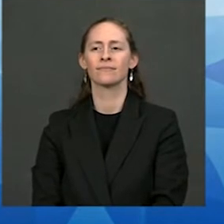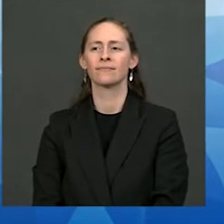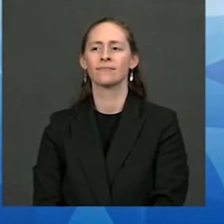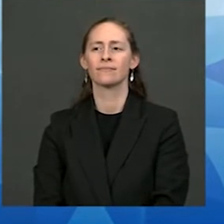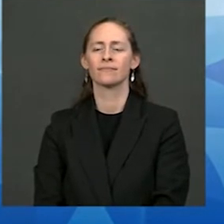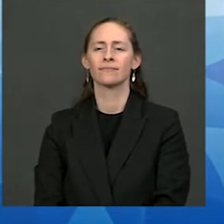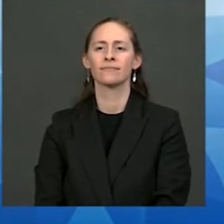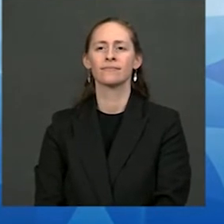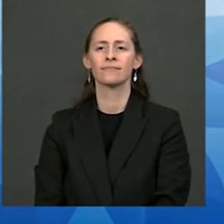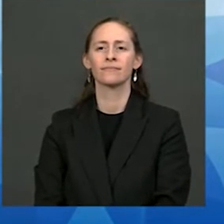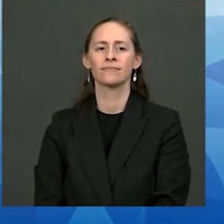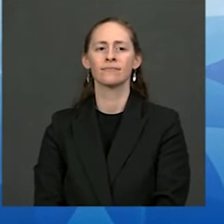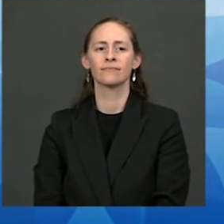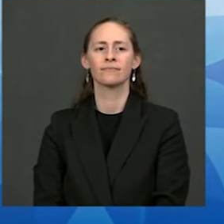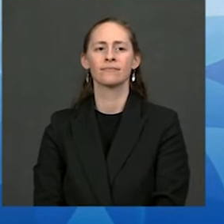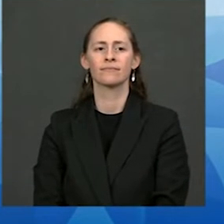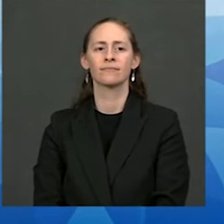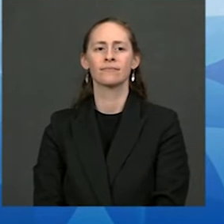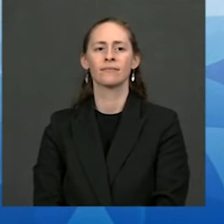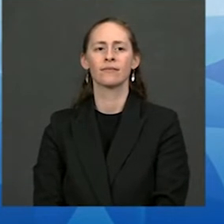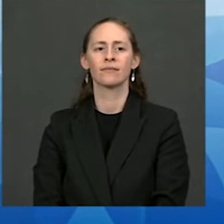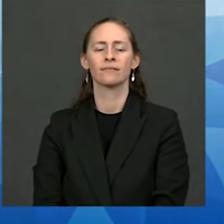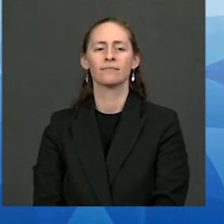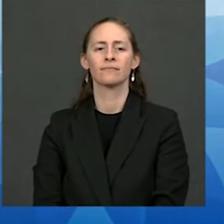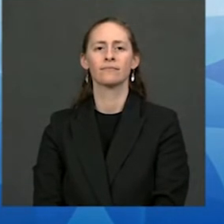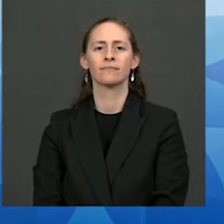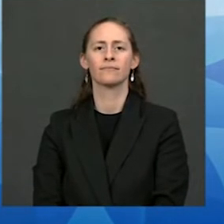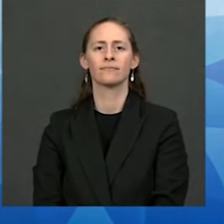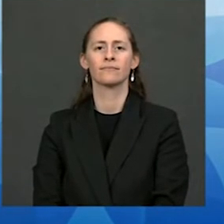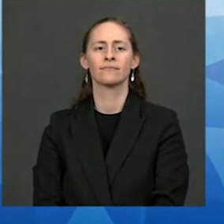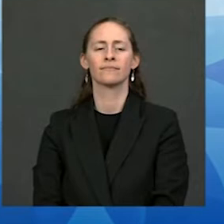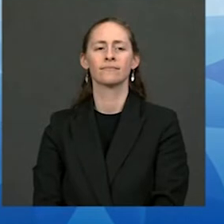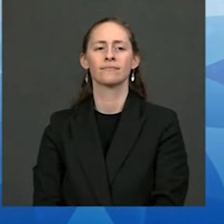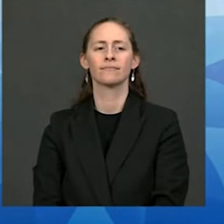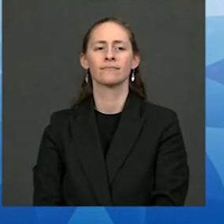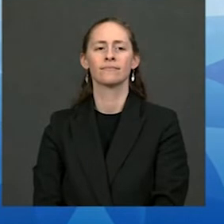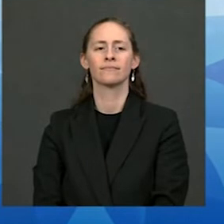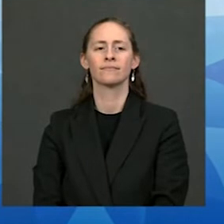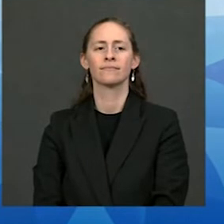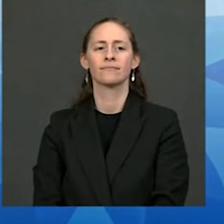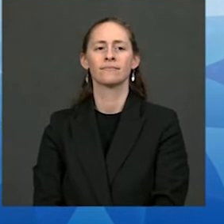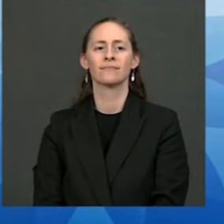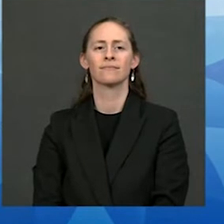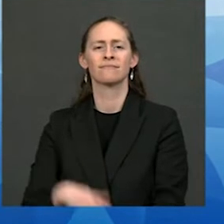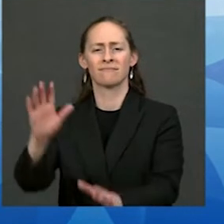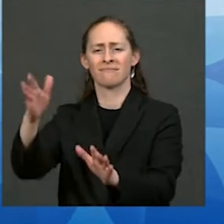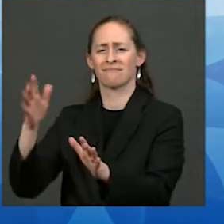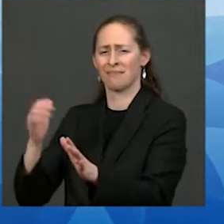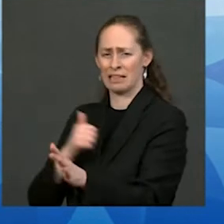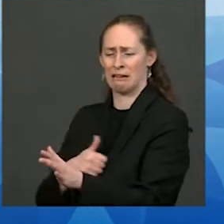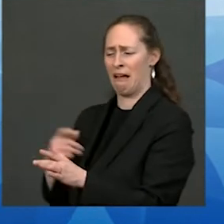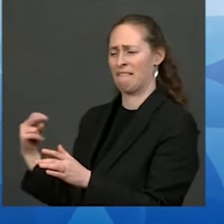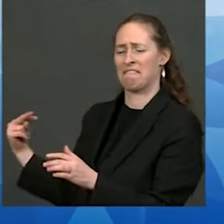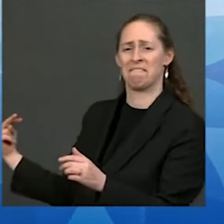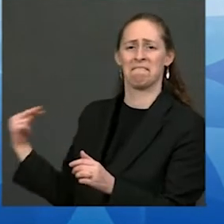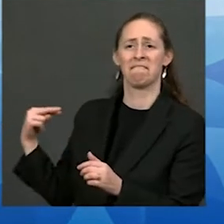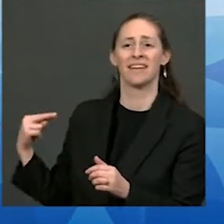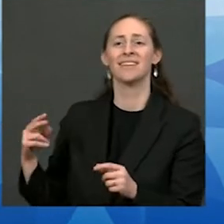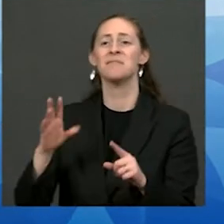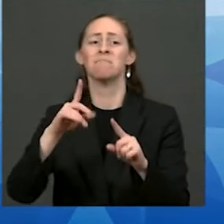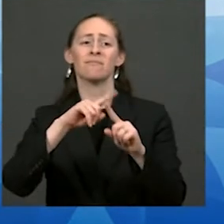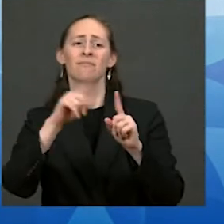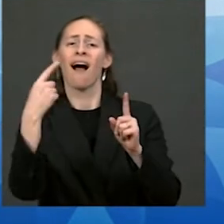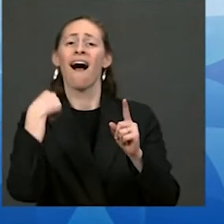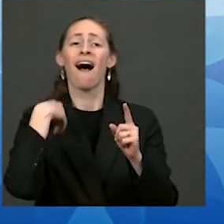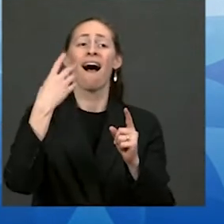the press excuse my back next time in Washington okay I see you all upon